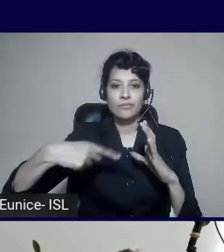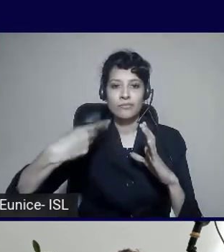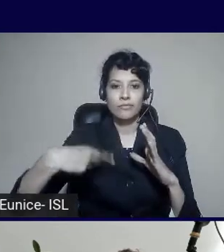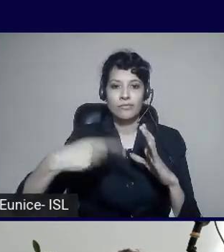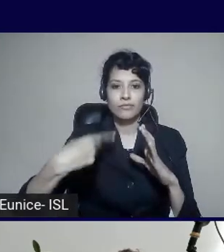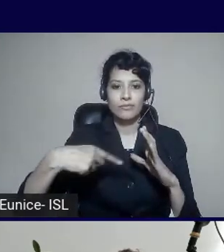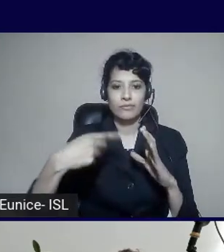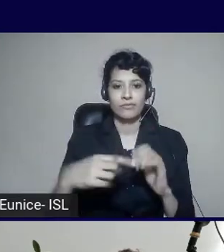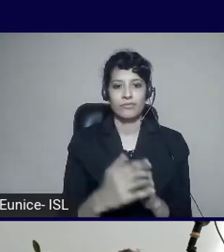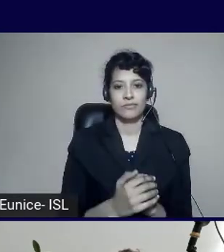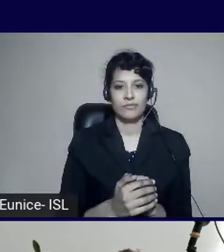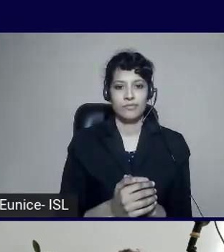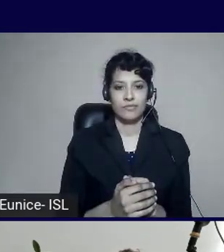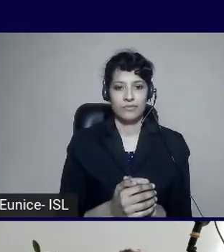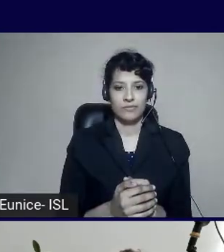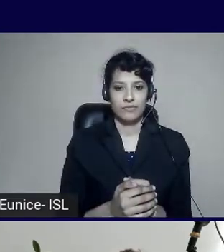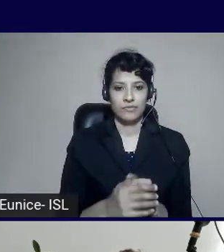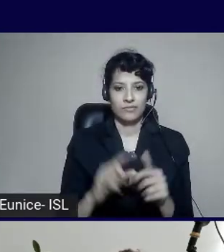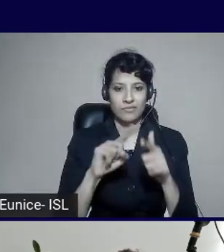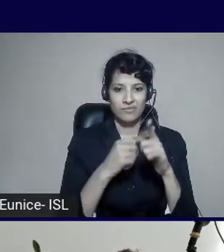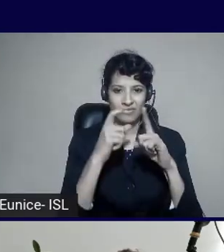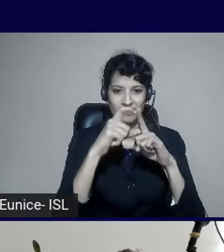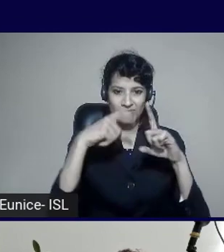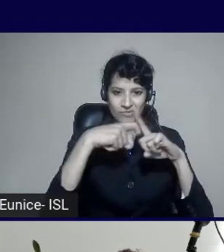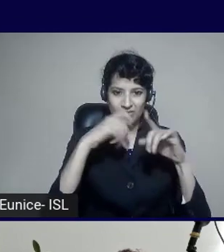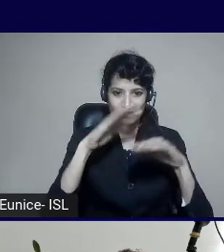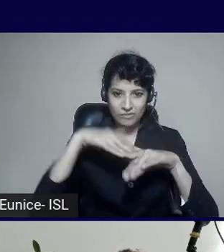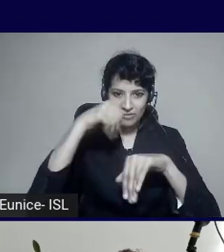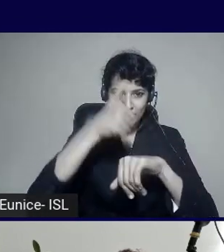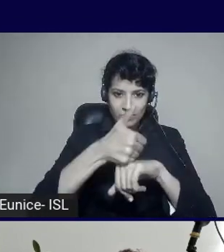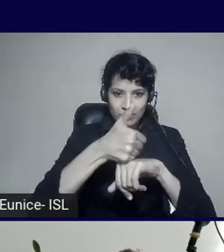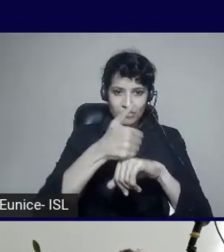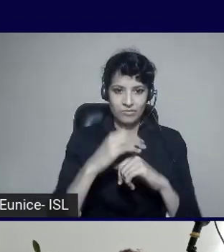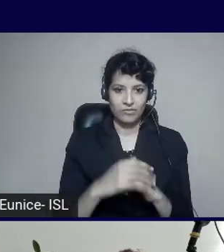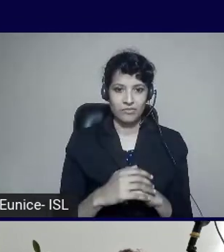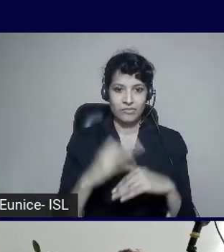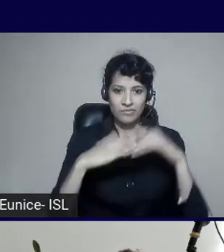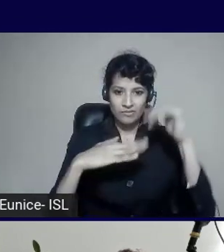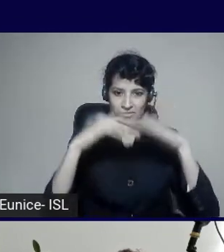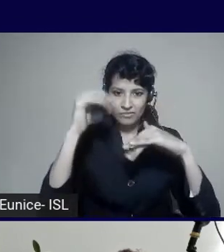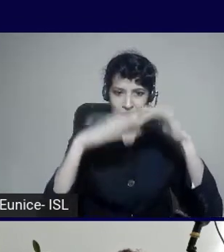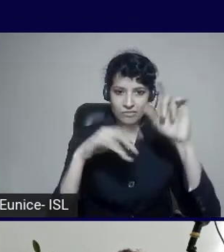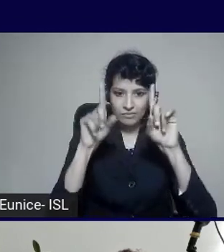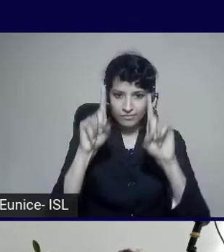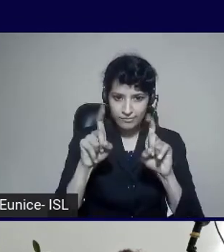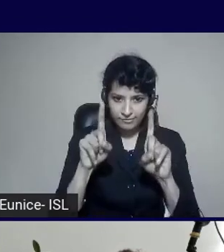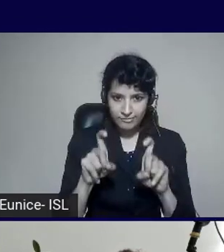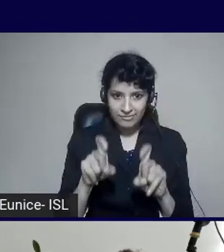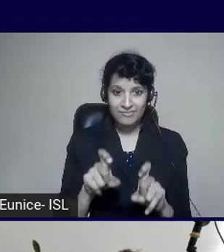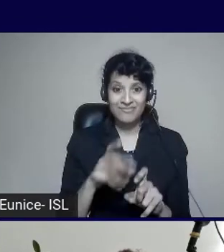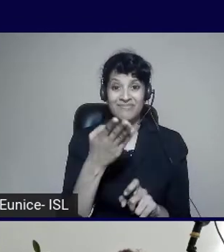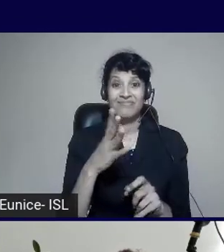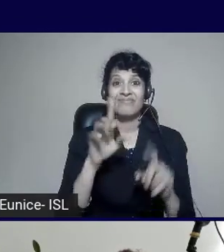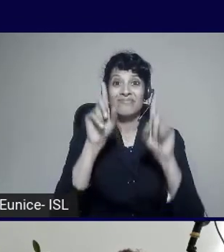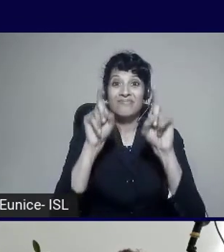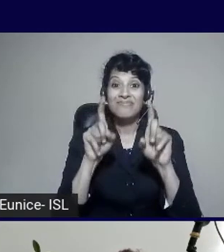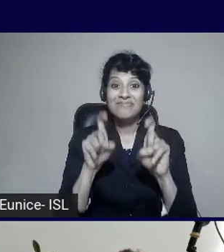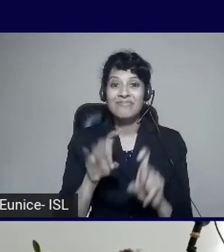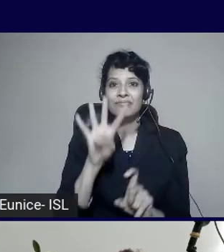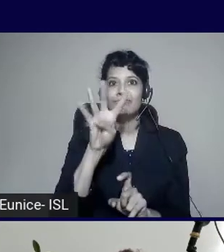That's going to set up my JDK. Build and run the tests. And those are 41 tests that I ran into that project.